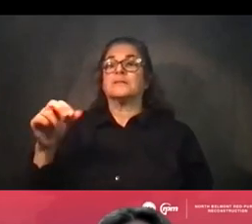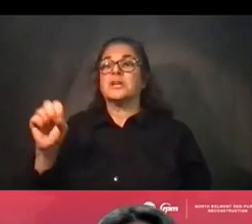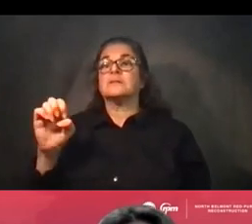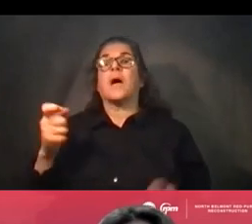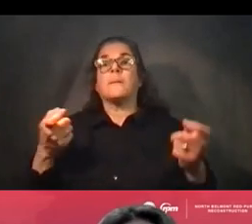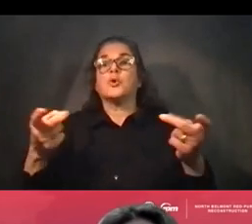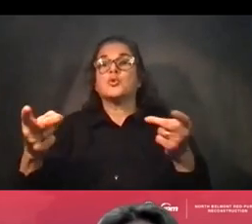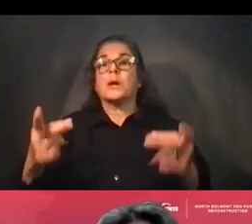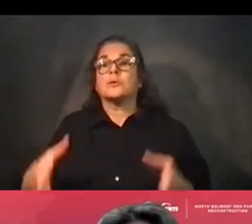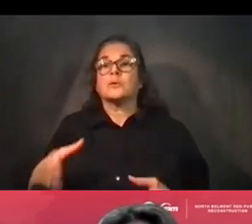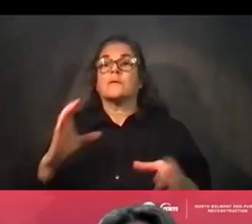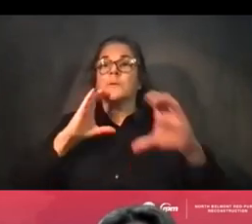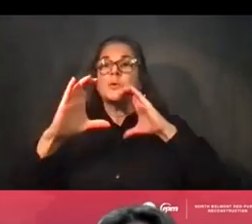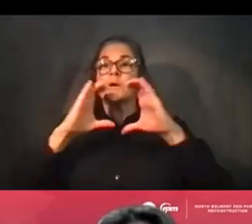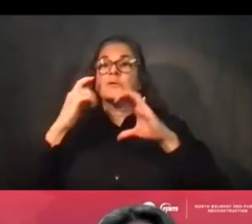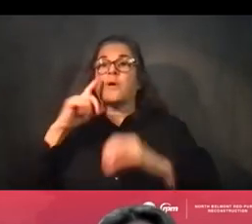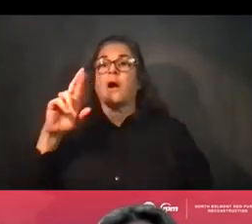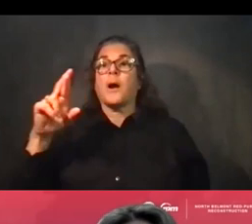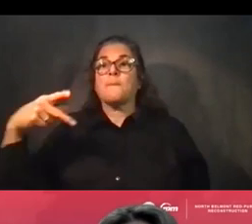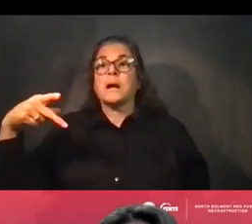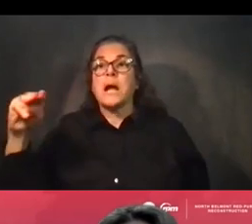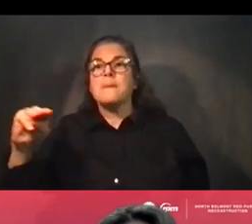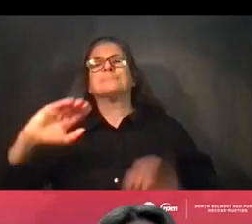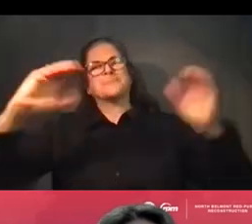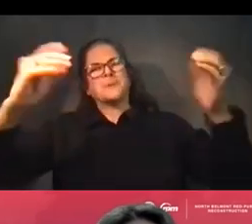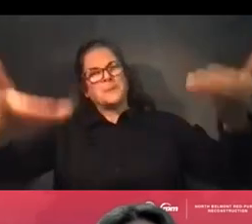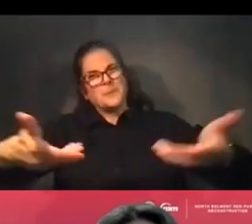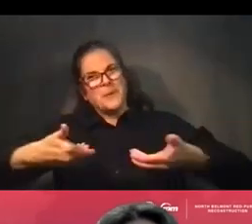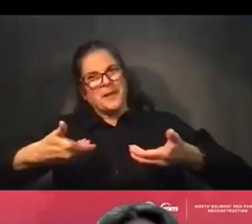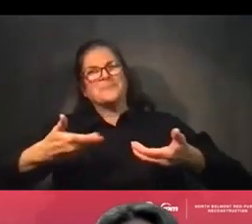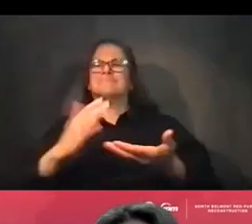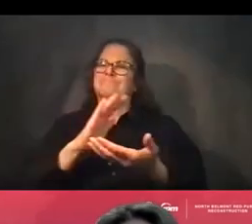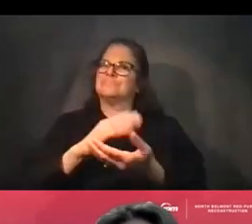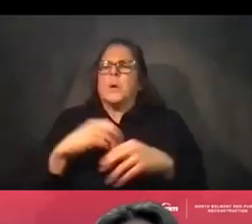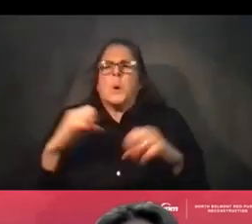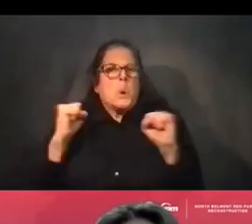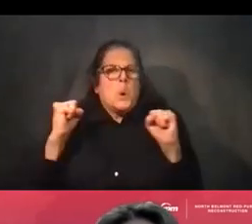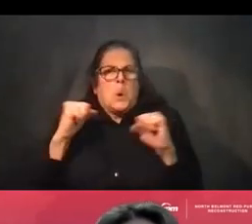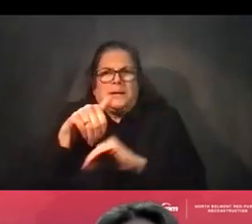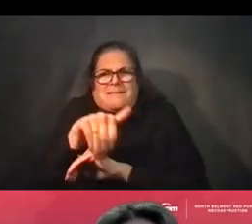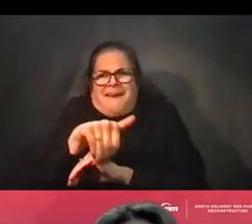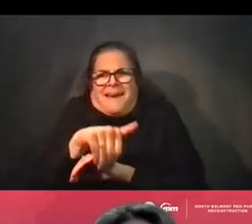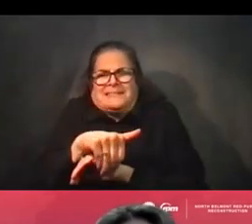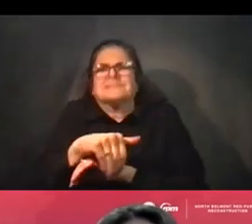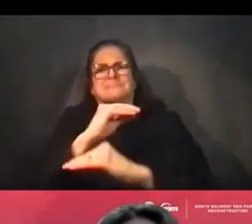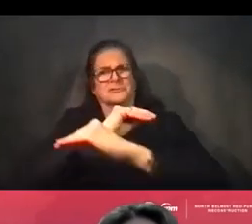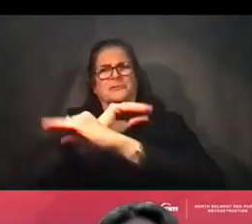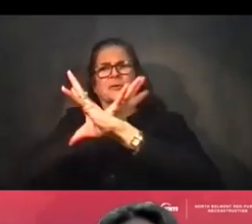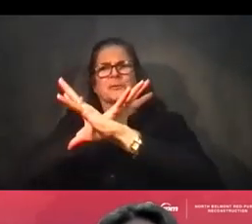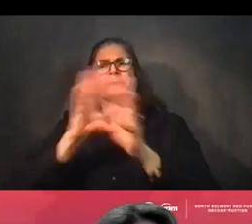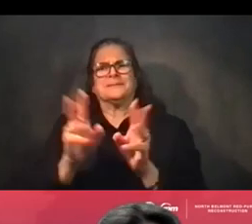welcome all of you here tonight. It's nice to have a virtual meeting on such a cold night. So we're glad to see each and every one of you.